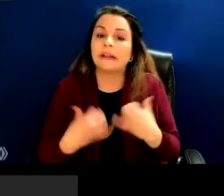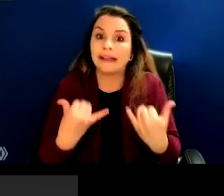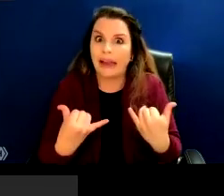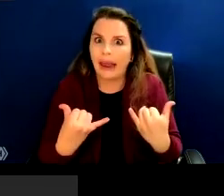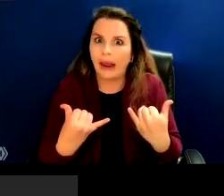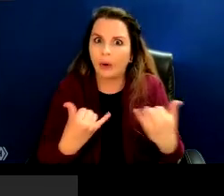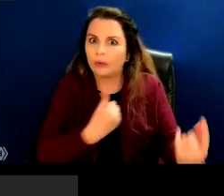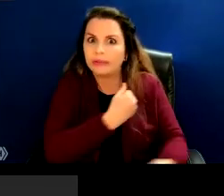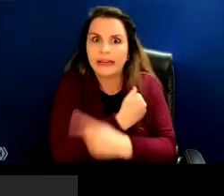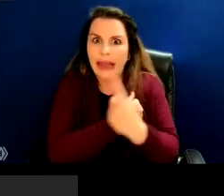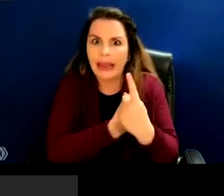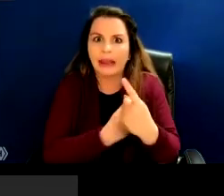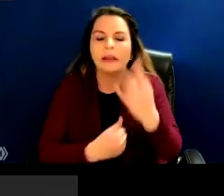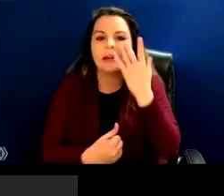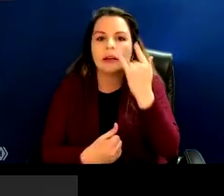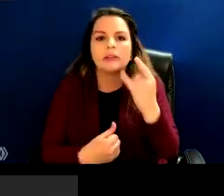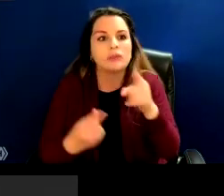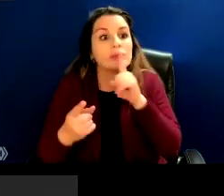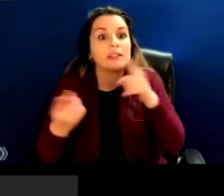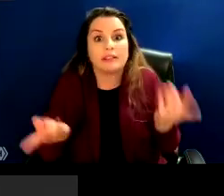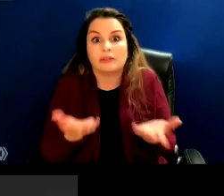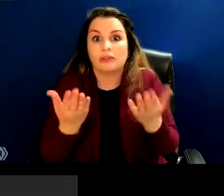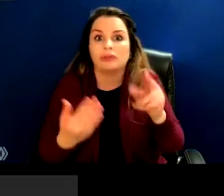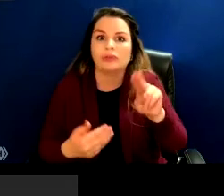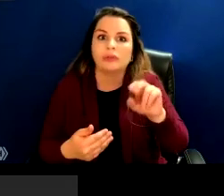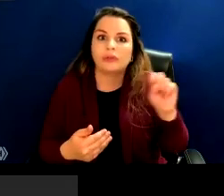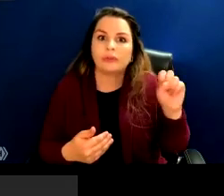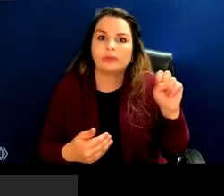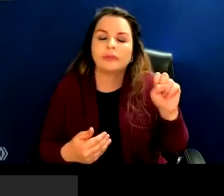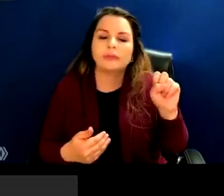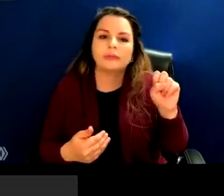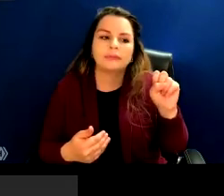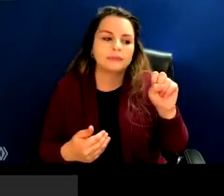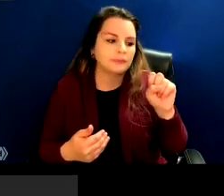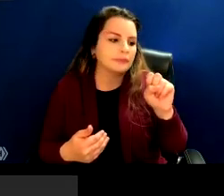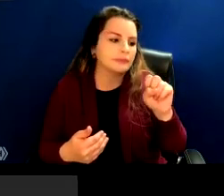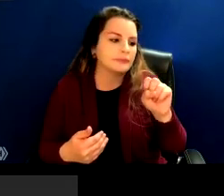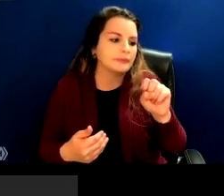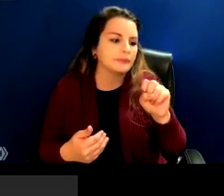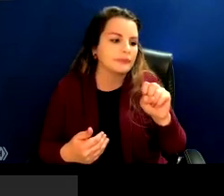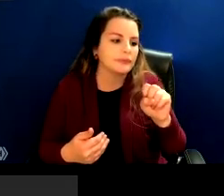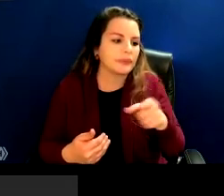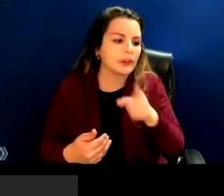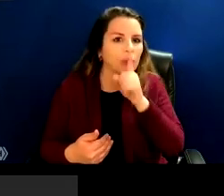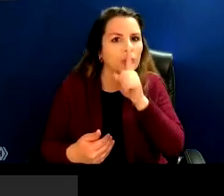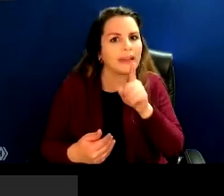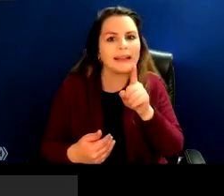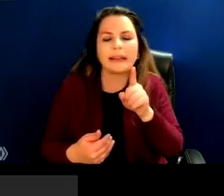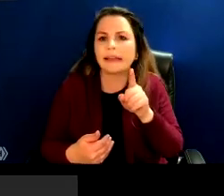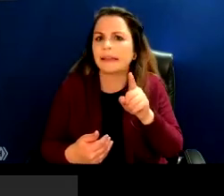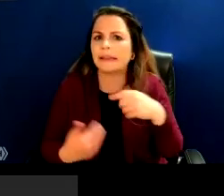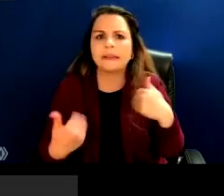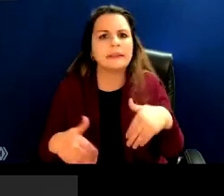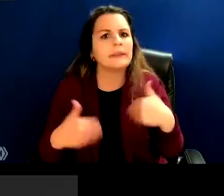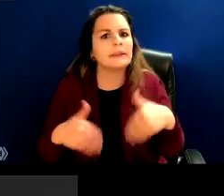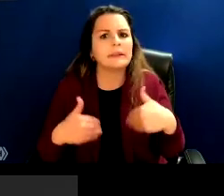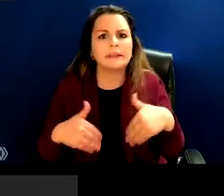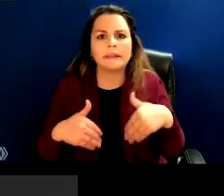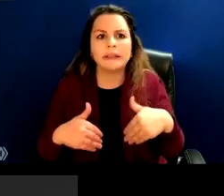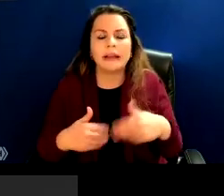in the U.S., we have such a precarious and fragile